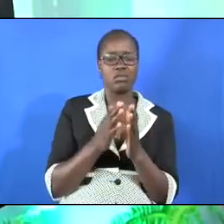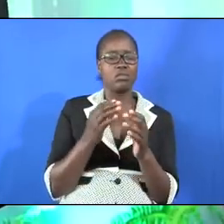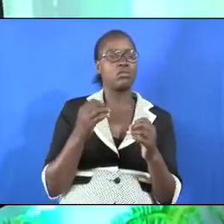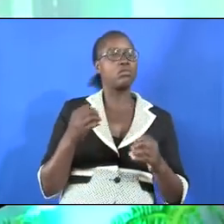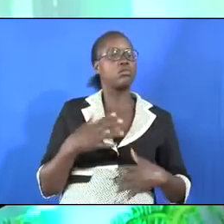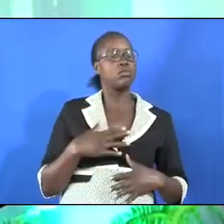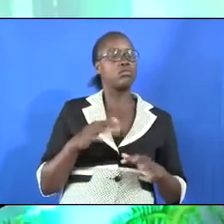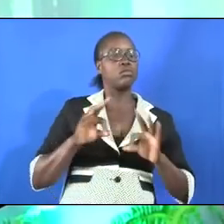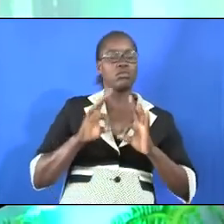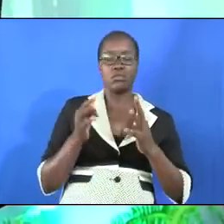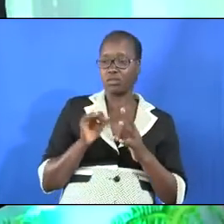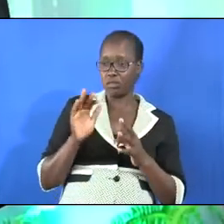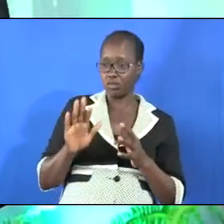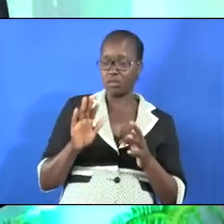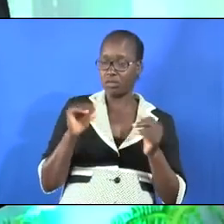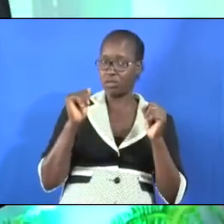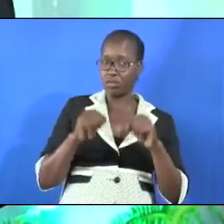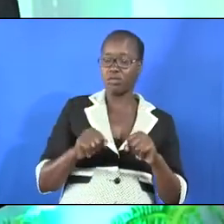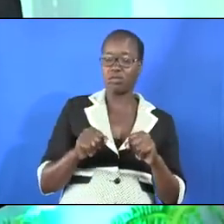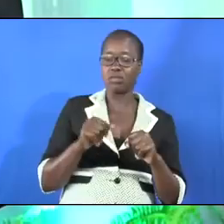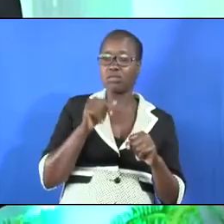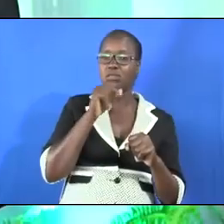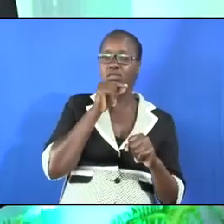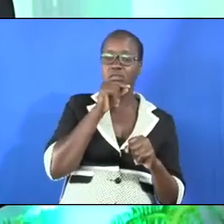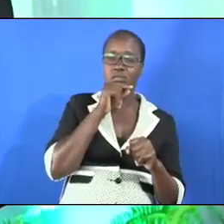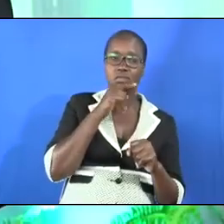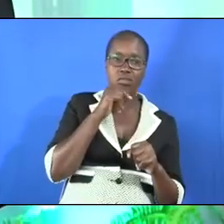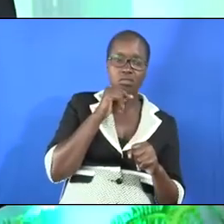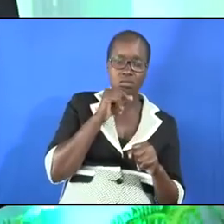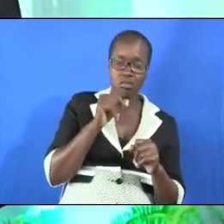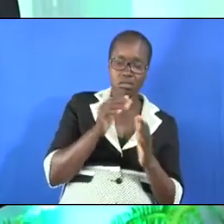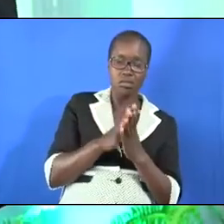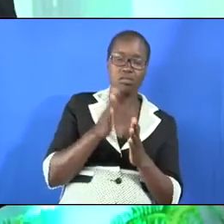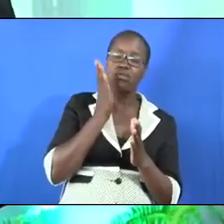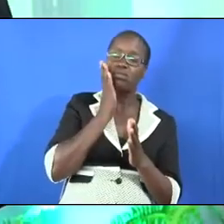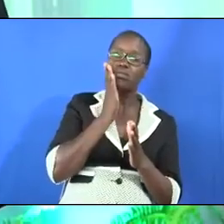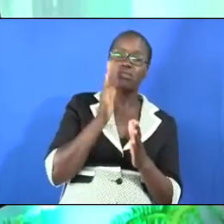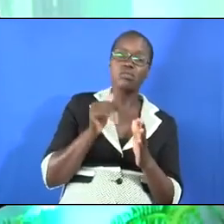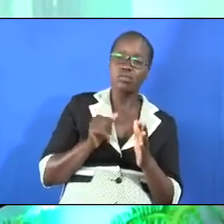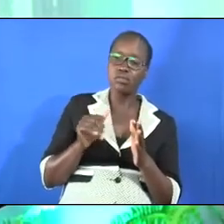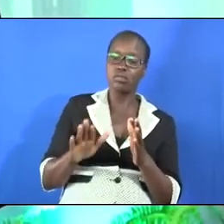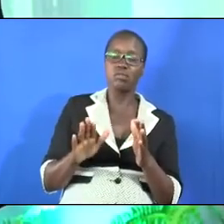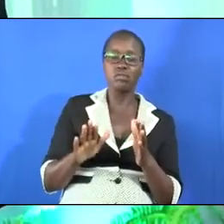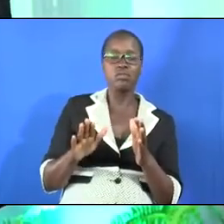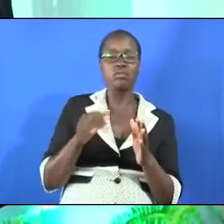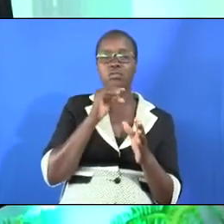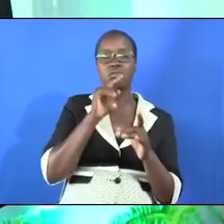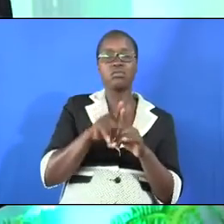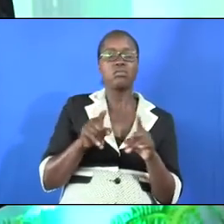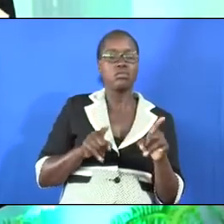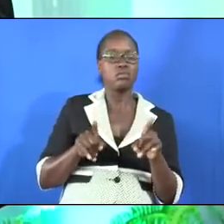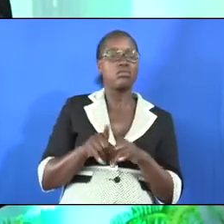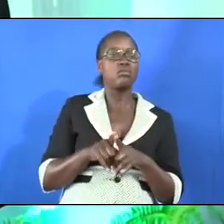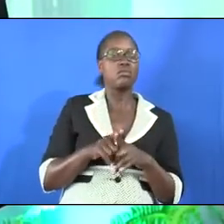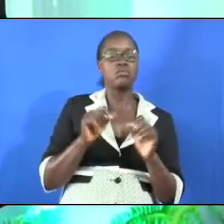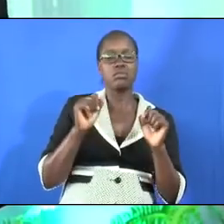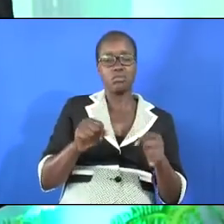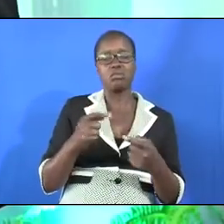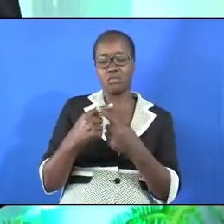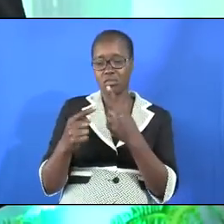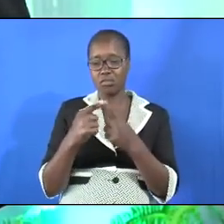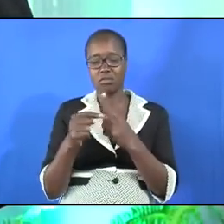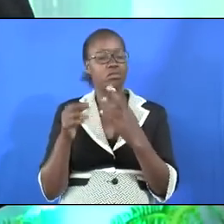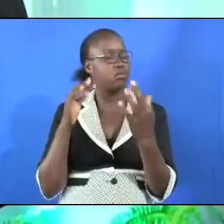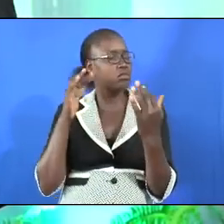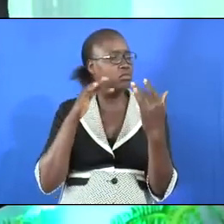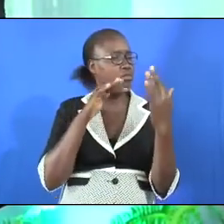It is even possible that her father and her mother her siblings probably were killed in